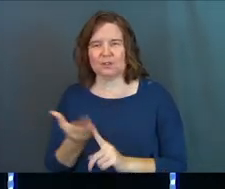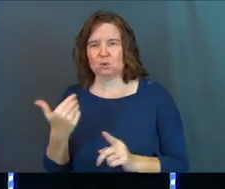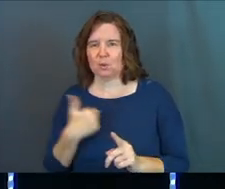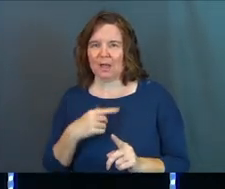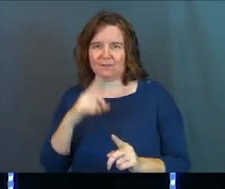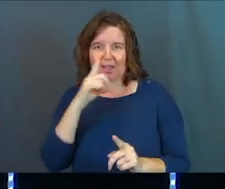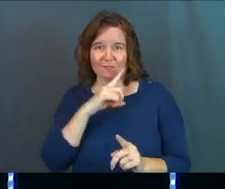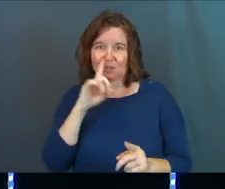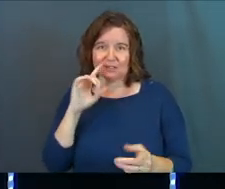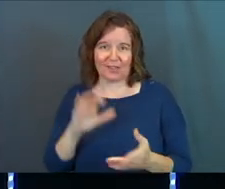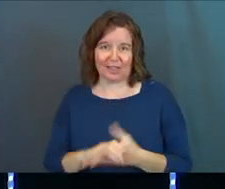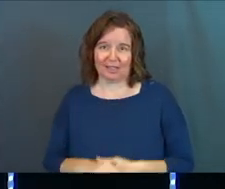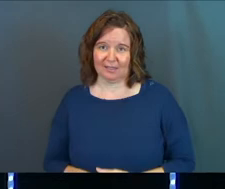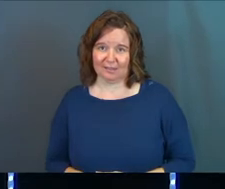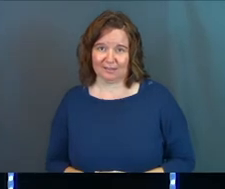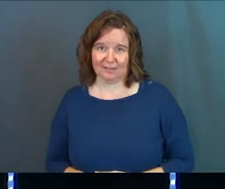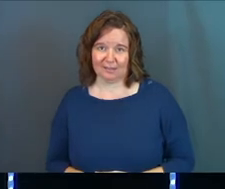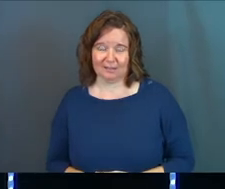you've got a false faith.